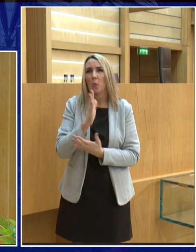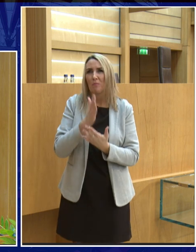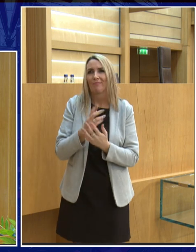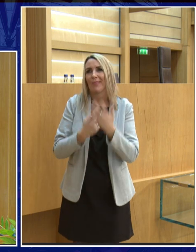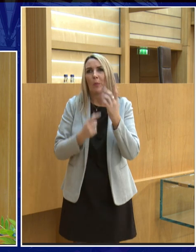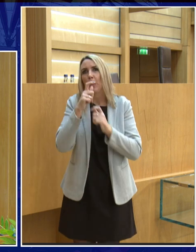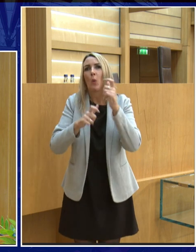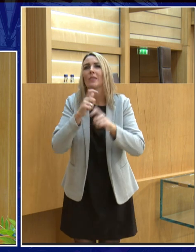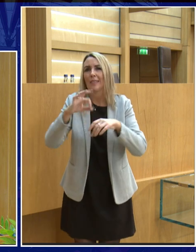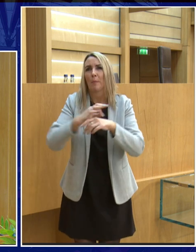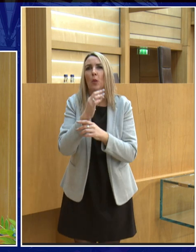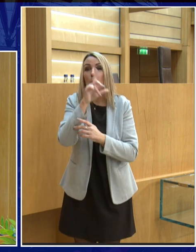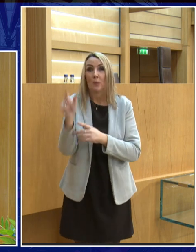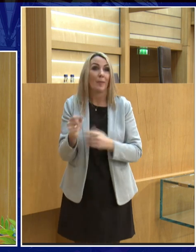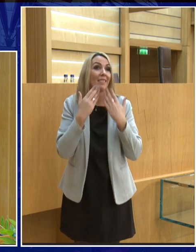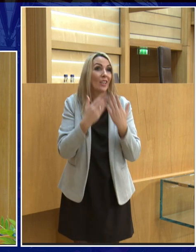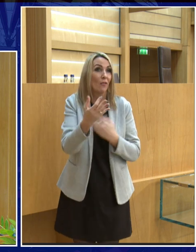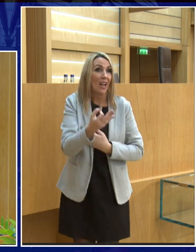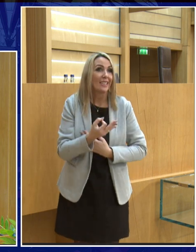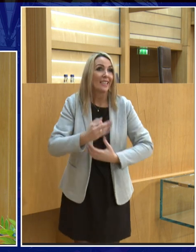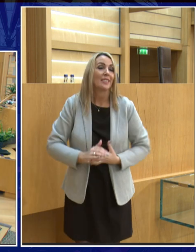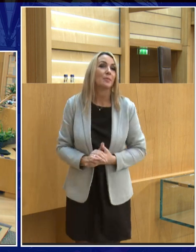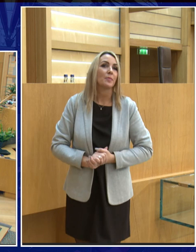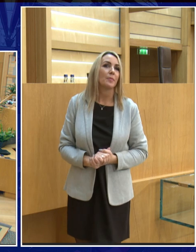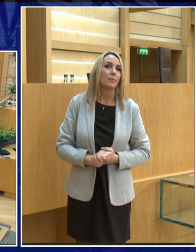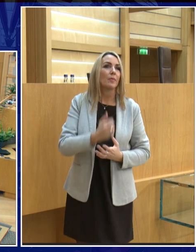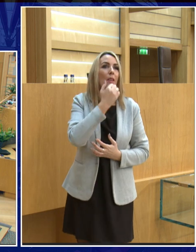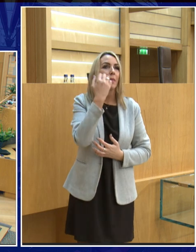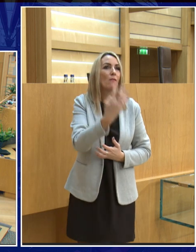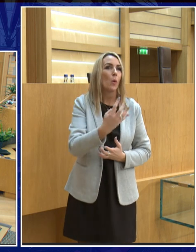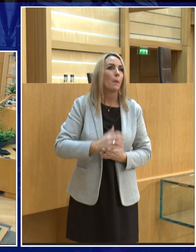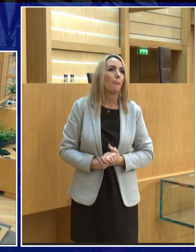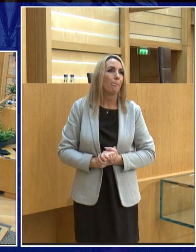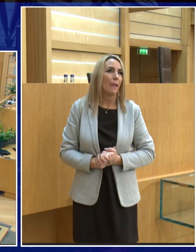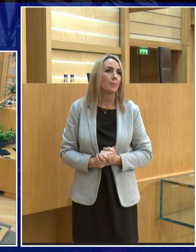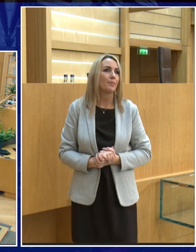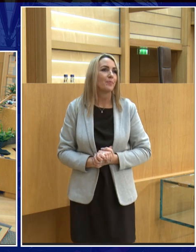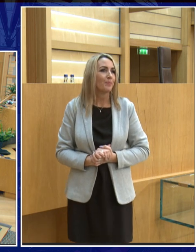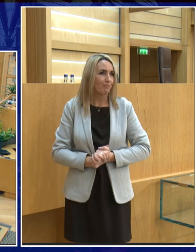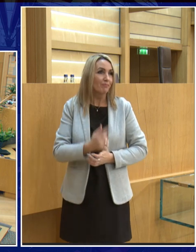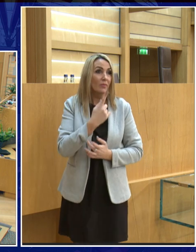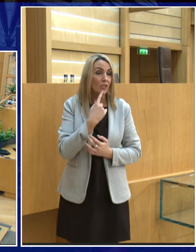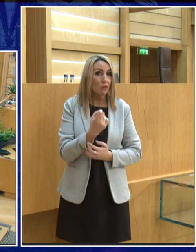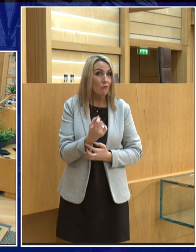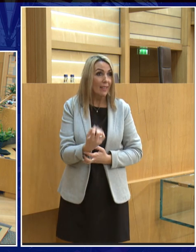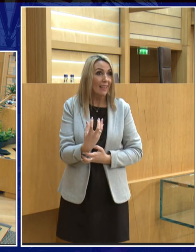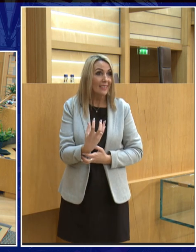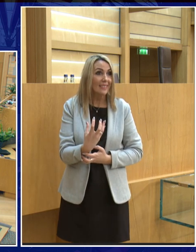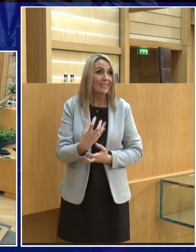you get two moons in one month but thank you very much for your question question four wait is the red light on